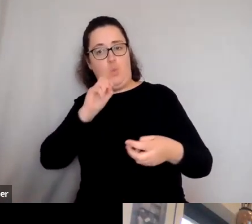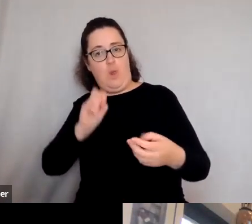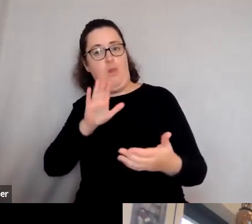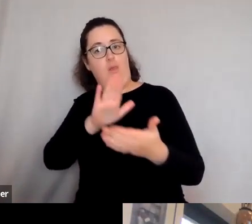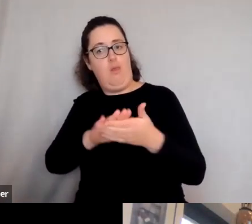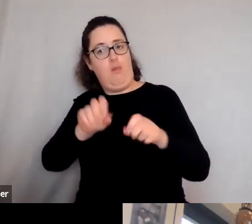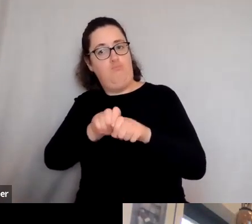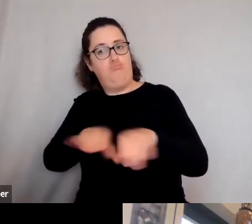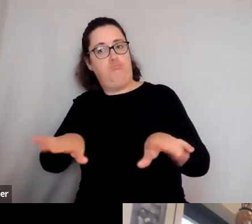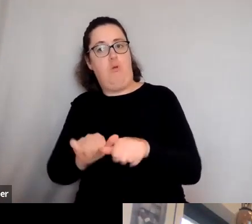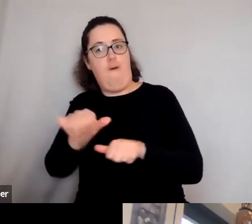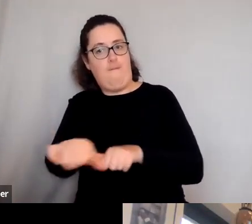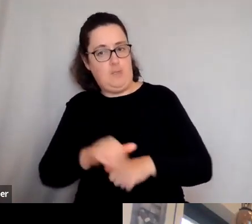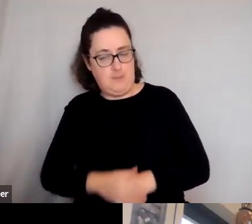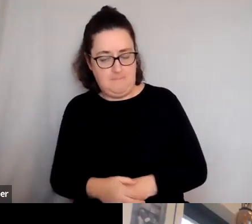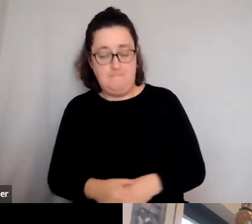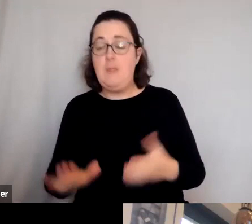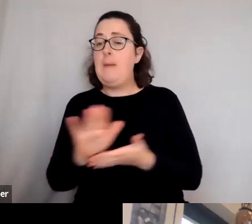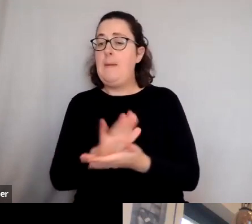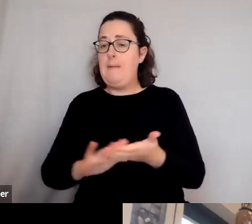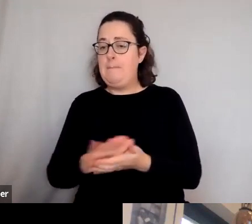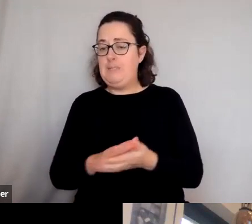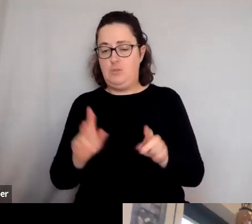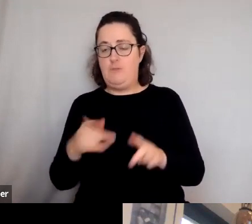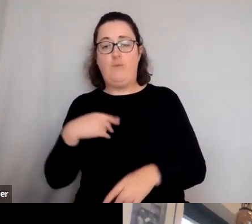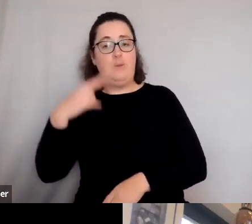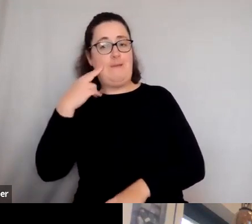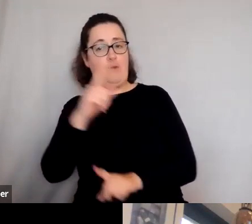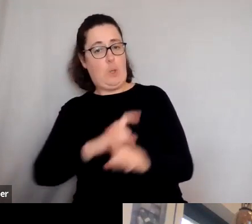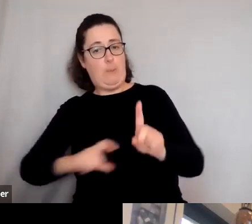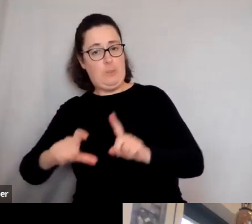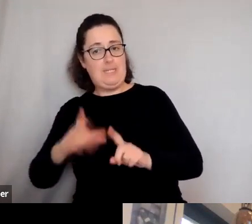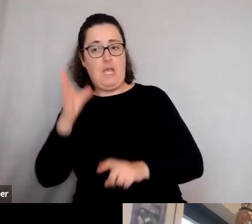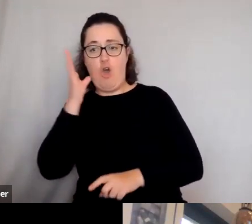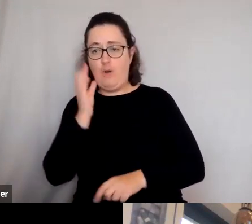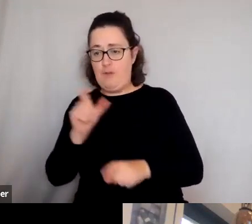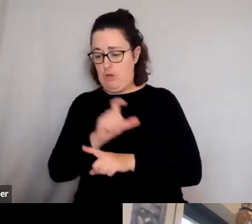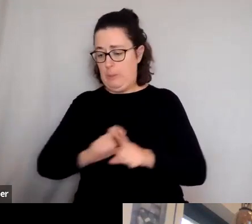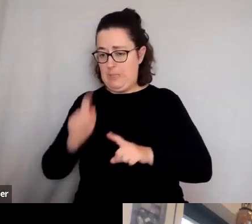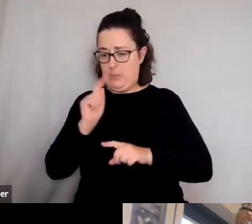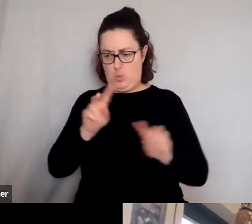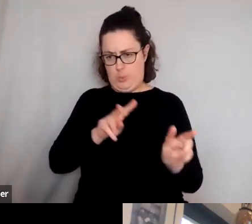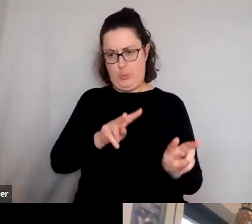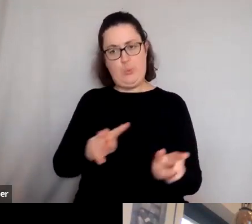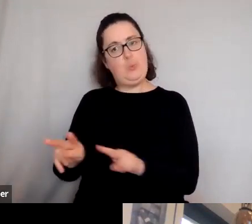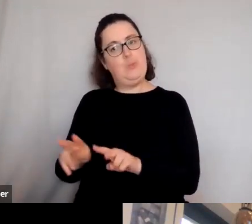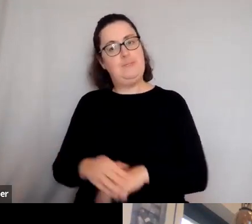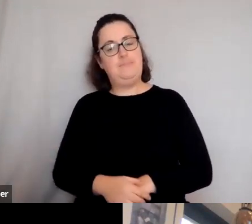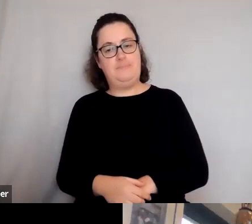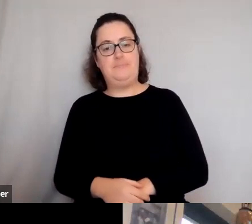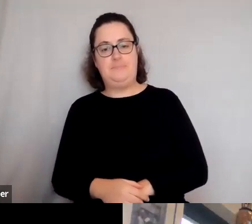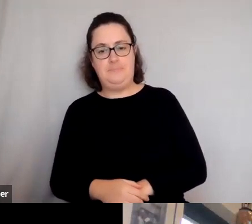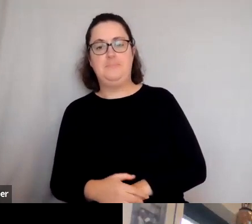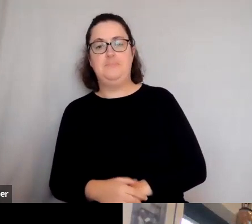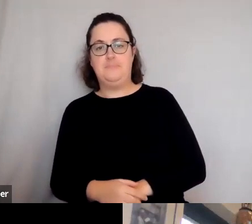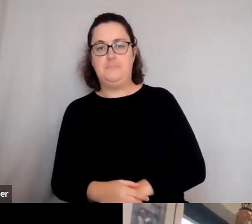afterwards. So that gives people an opportunity, um, for our deaf community to be able to share with the event as well. But